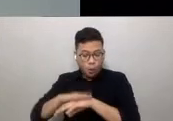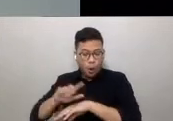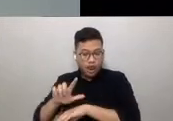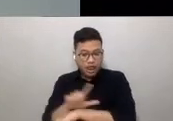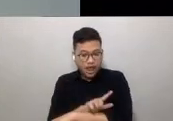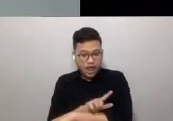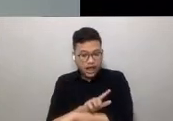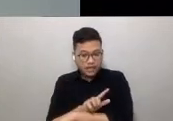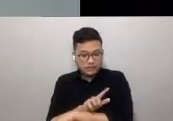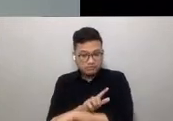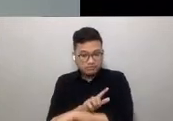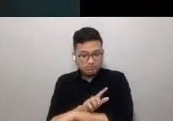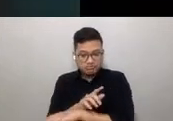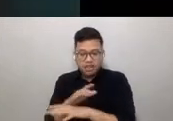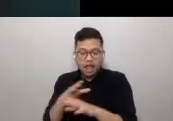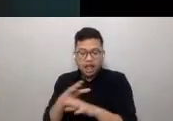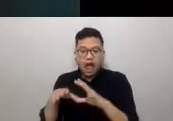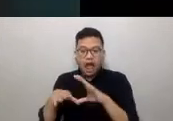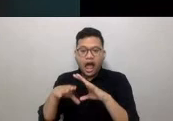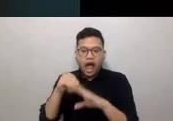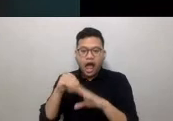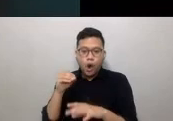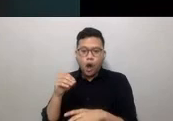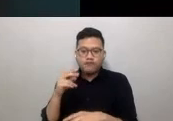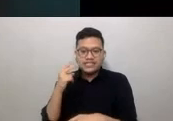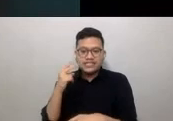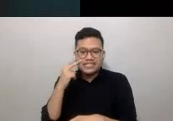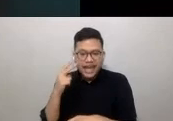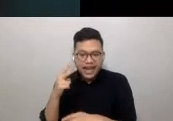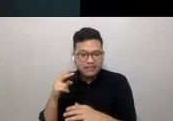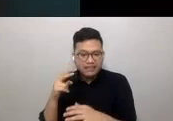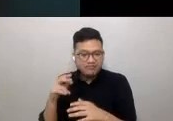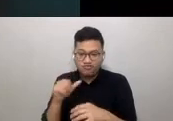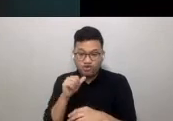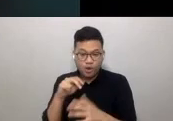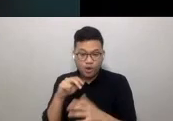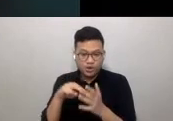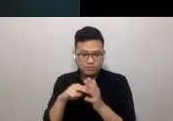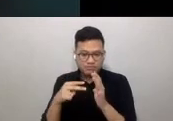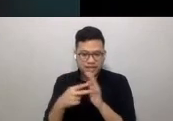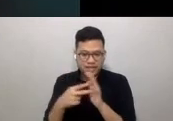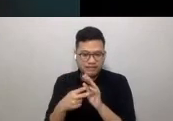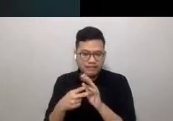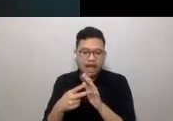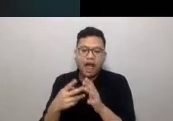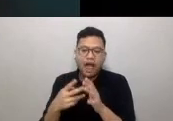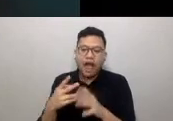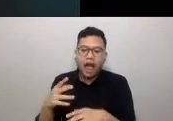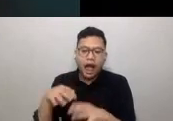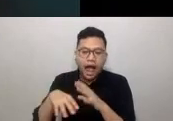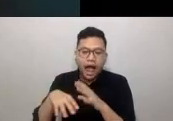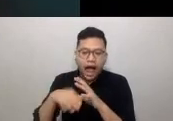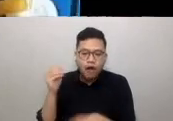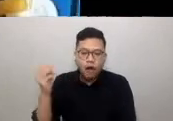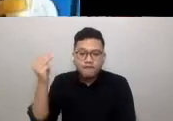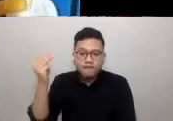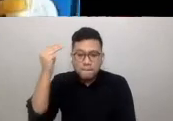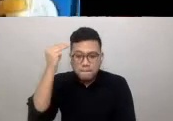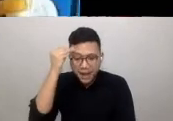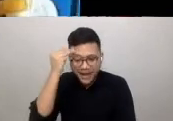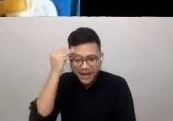not mean out of mind. So let's turn to a place to learn.